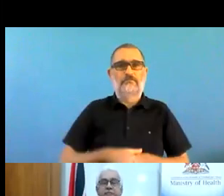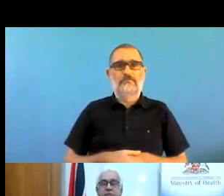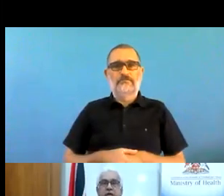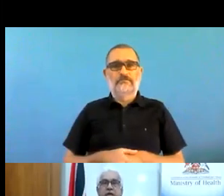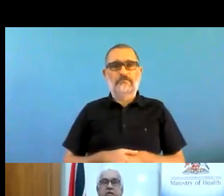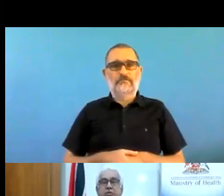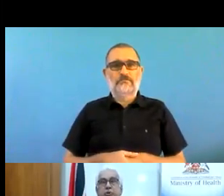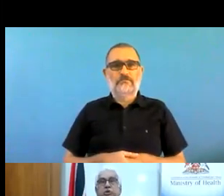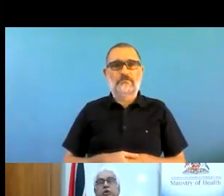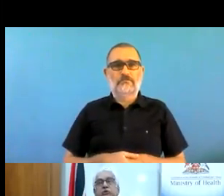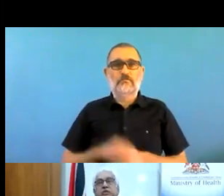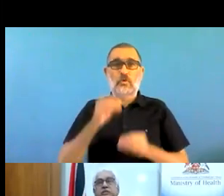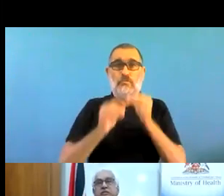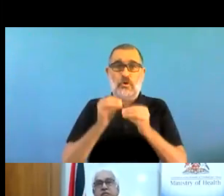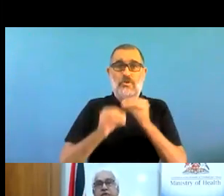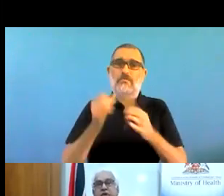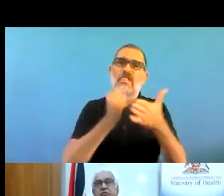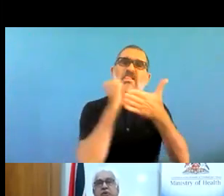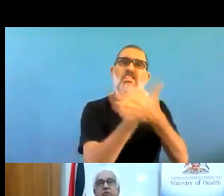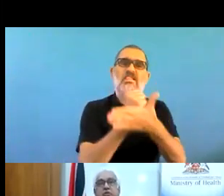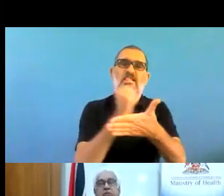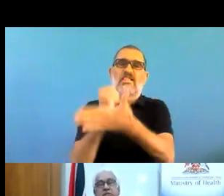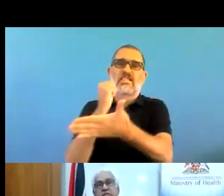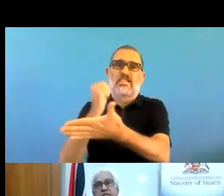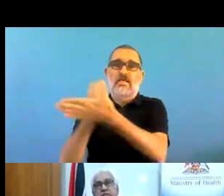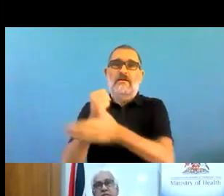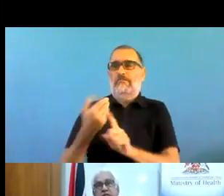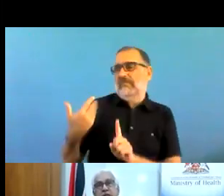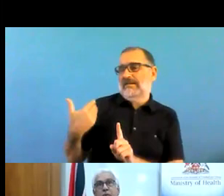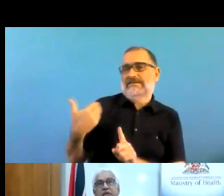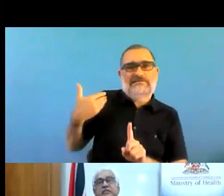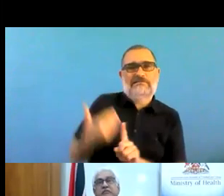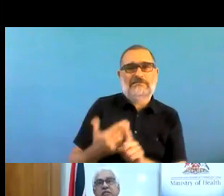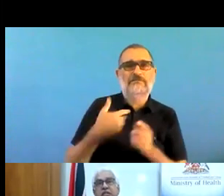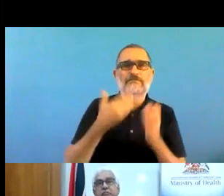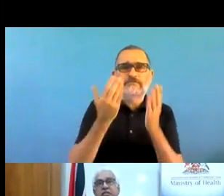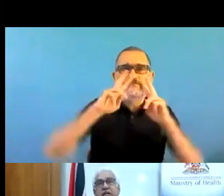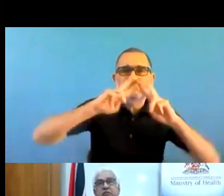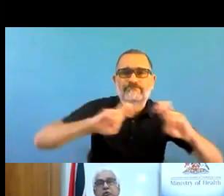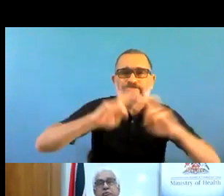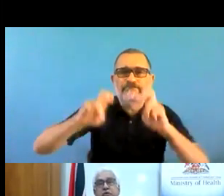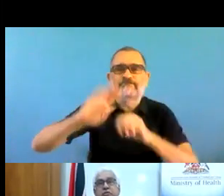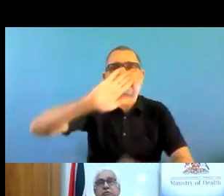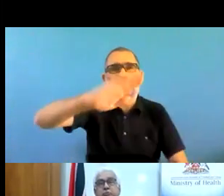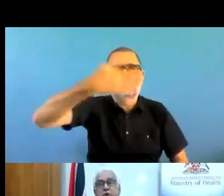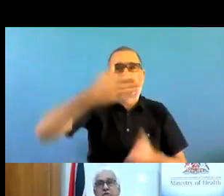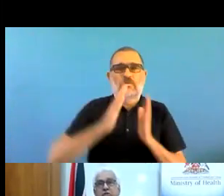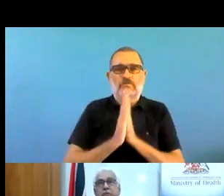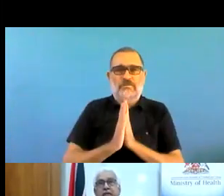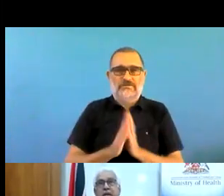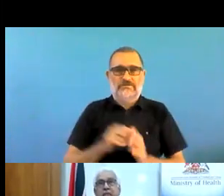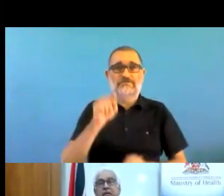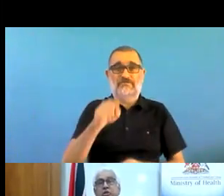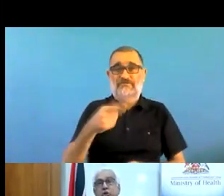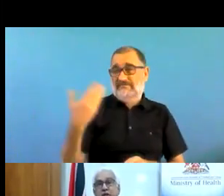later, spoke to a recent survey of a thousand persons, where 17 percent of those persons post